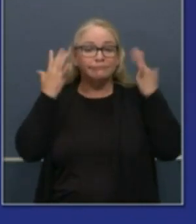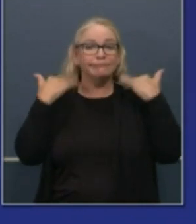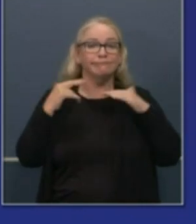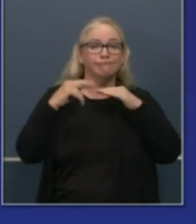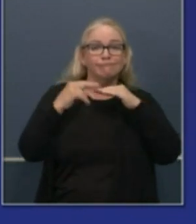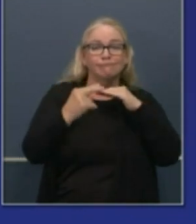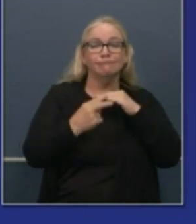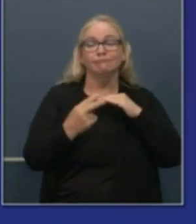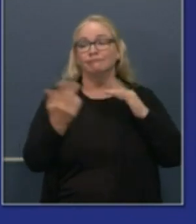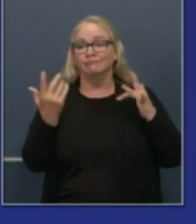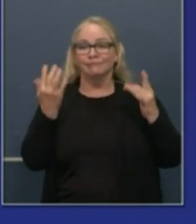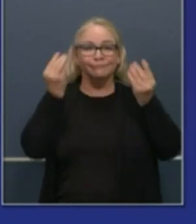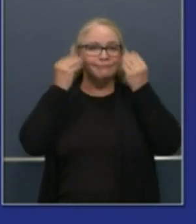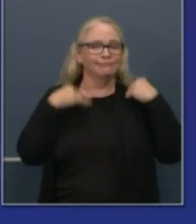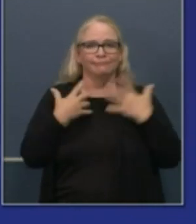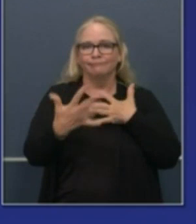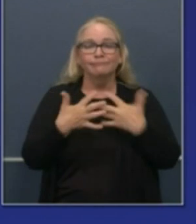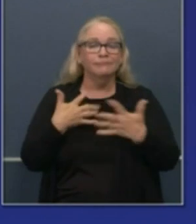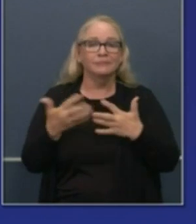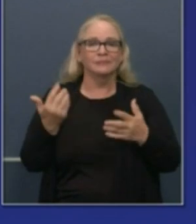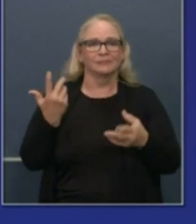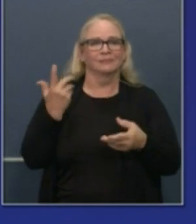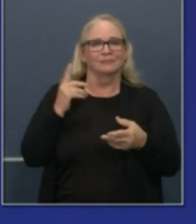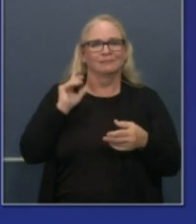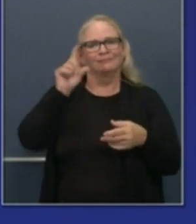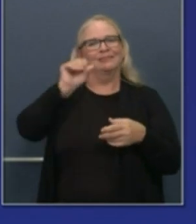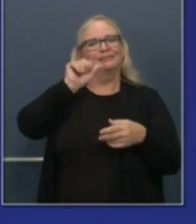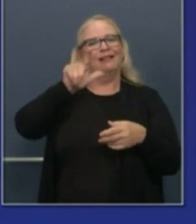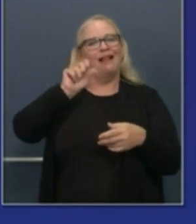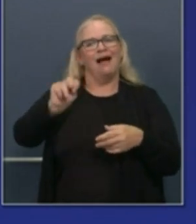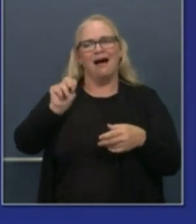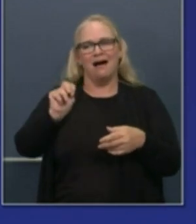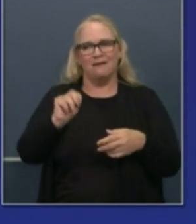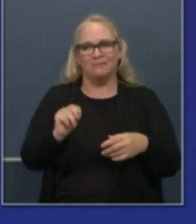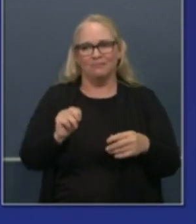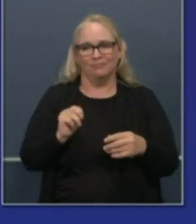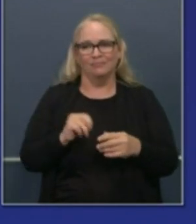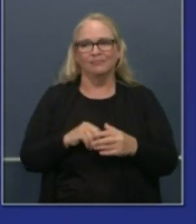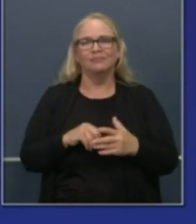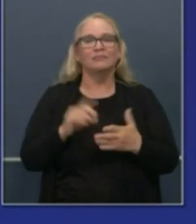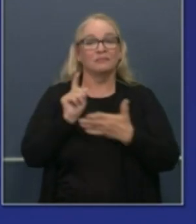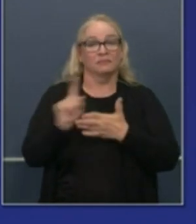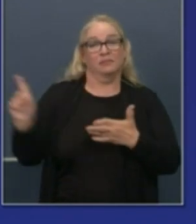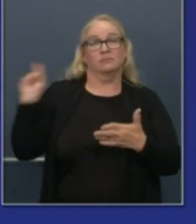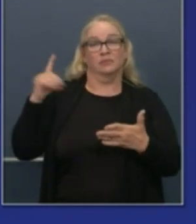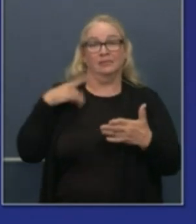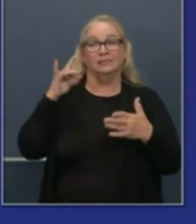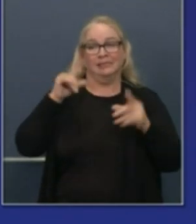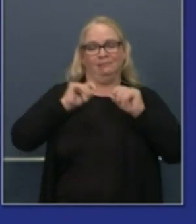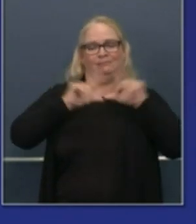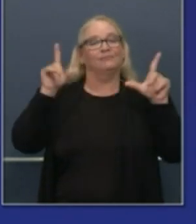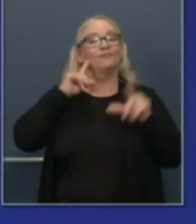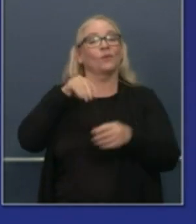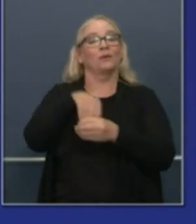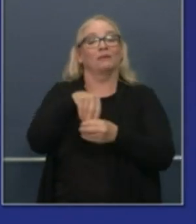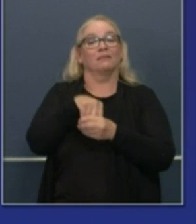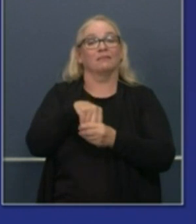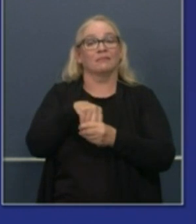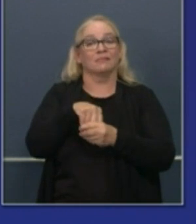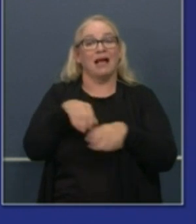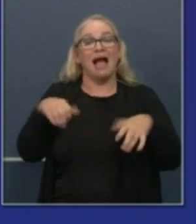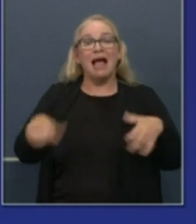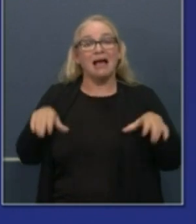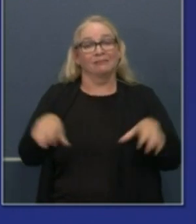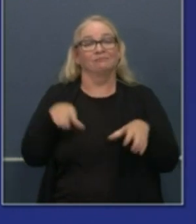personal services. This was the slide we put up a week ago relating to indoor activity. was our intention to provide